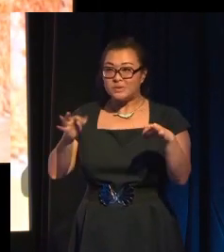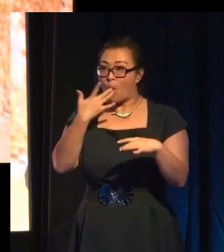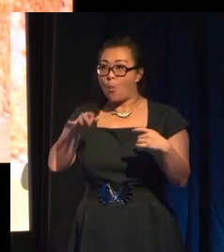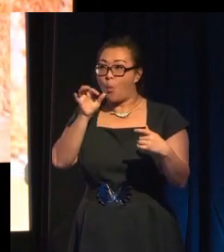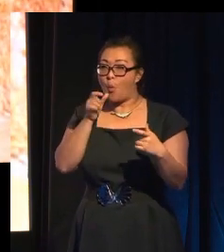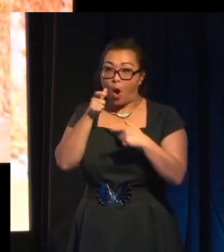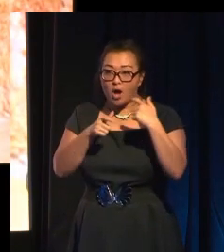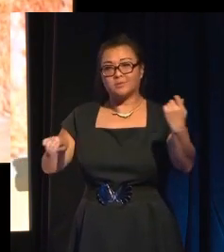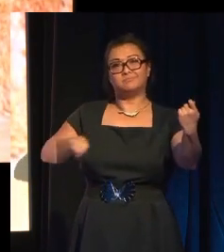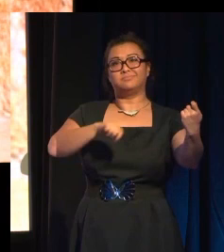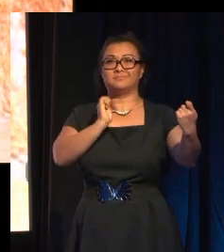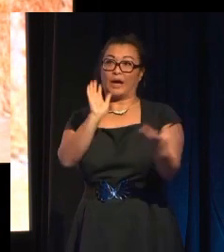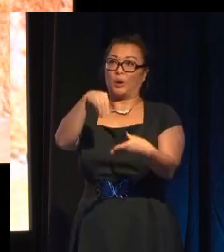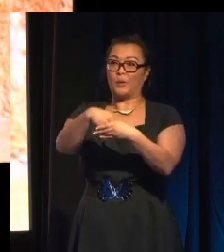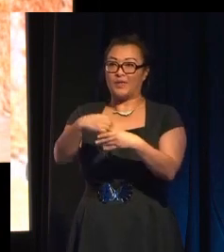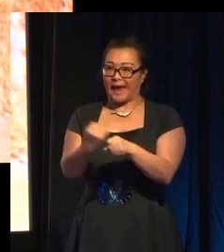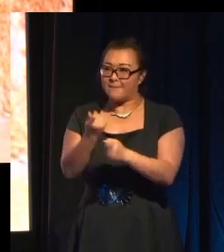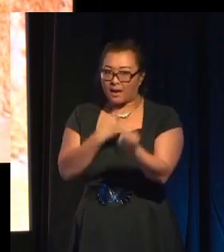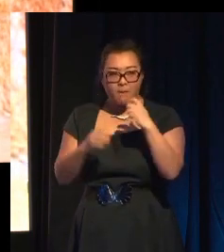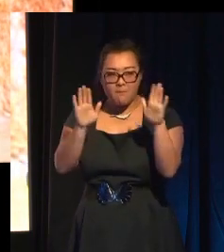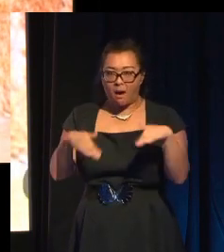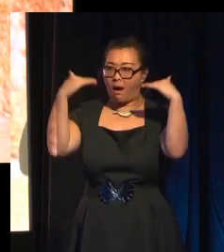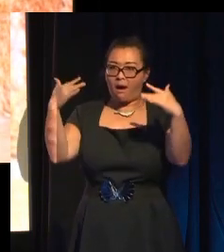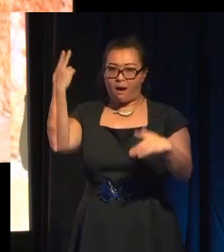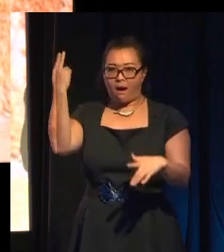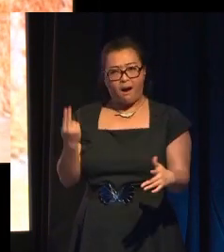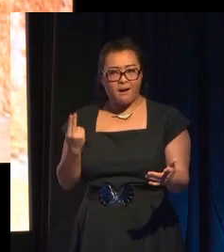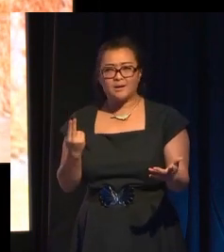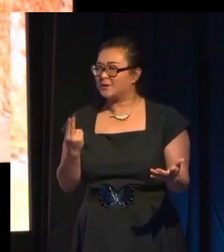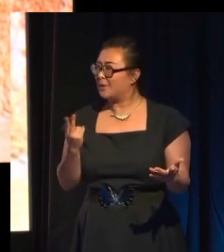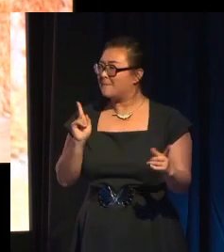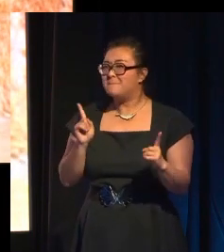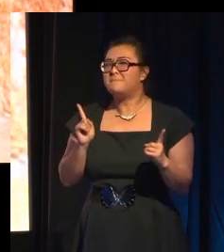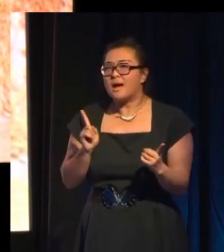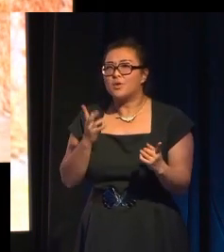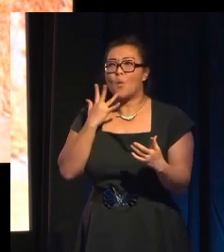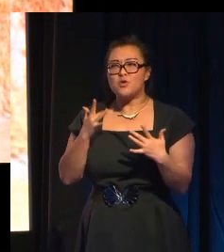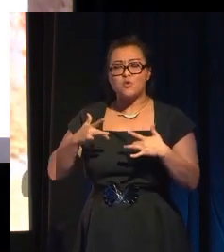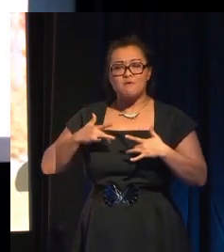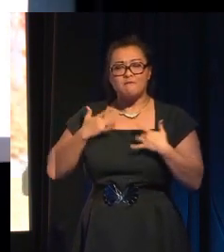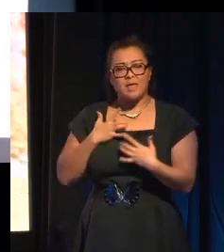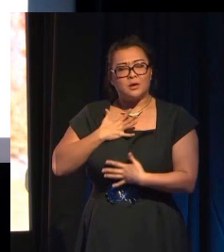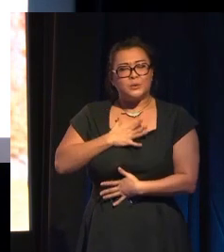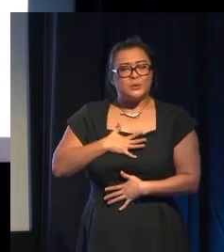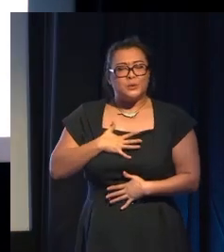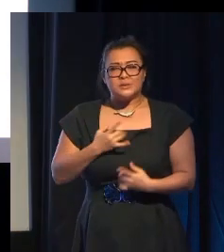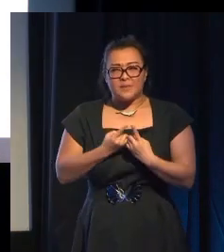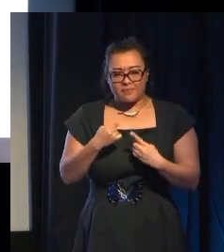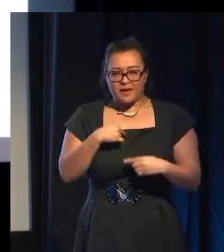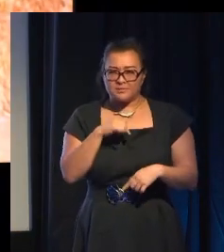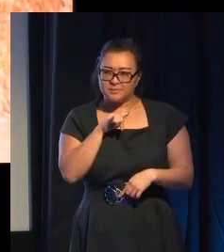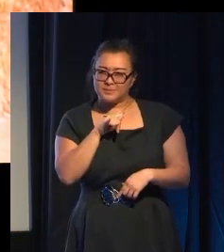something suspicious about this feeling rather than this. So anyway,